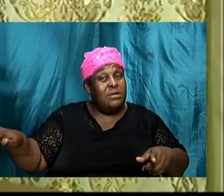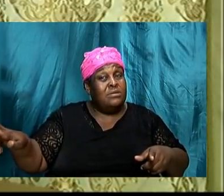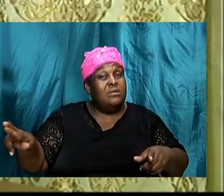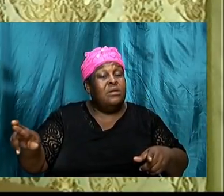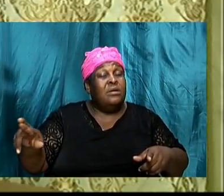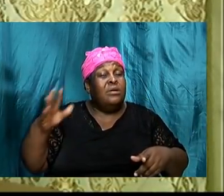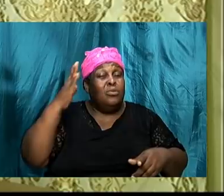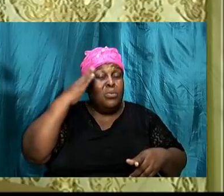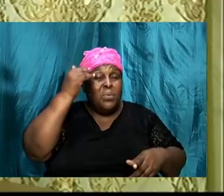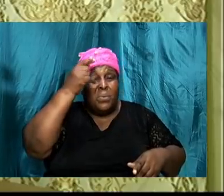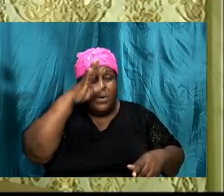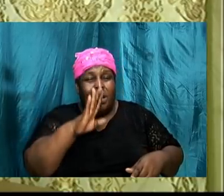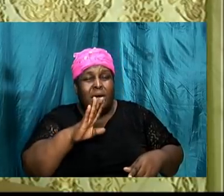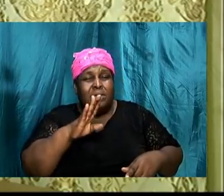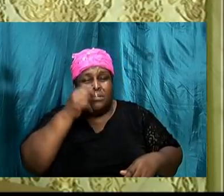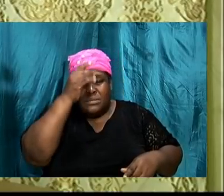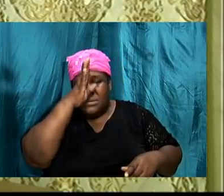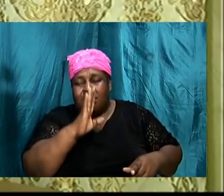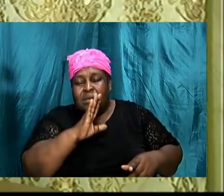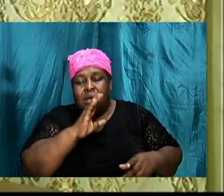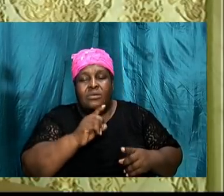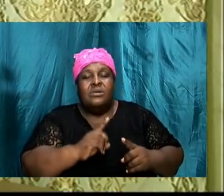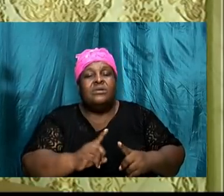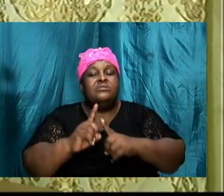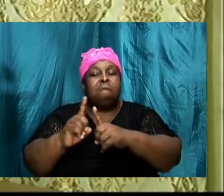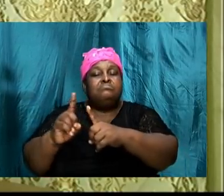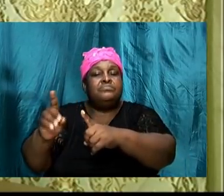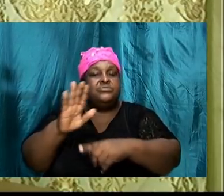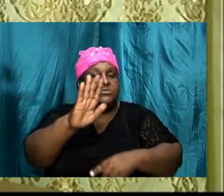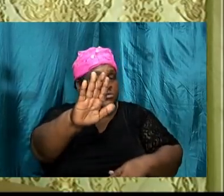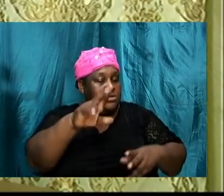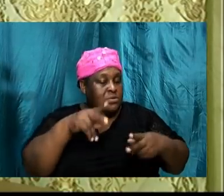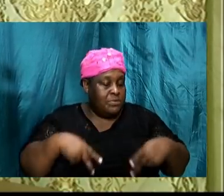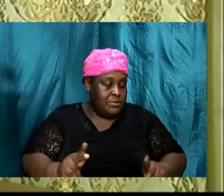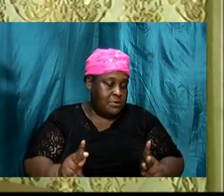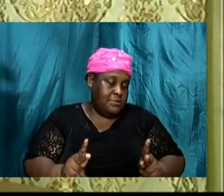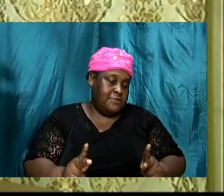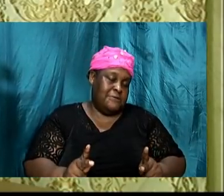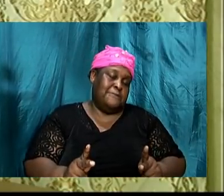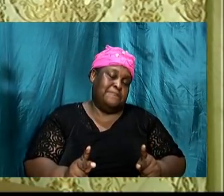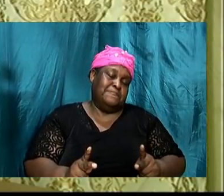and he shall direct your part